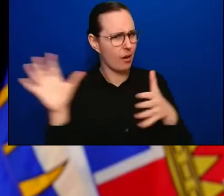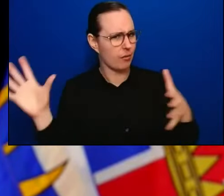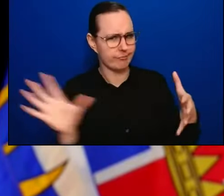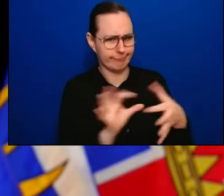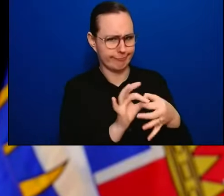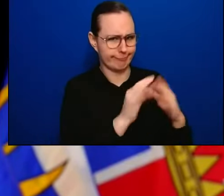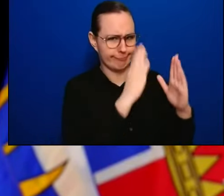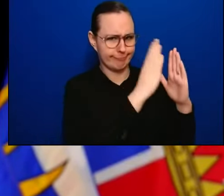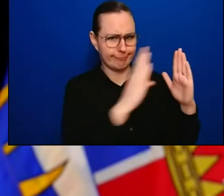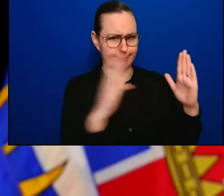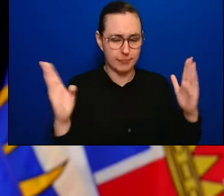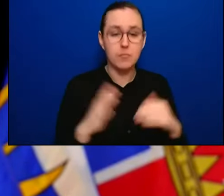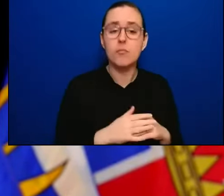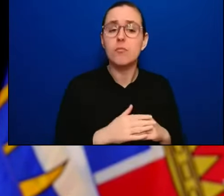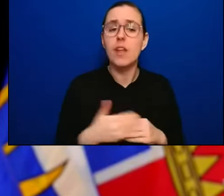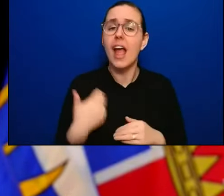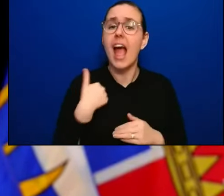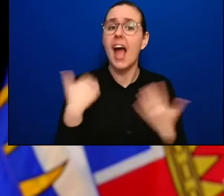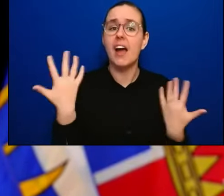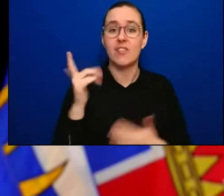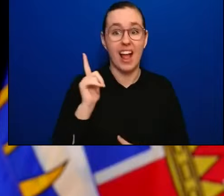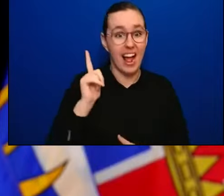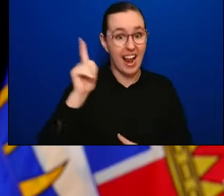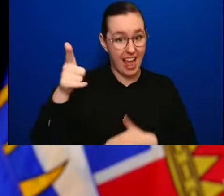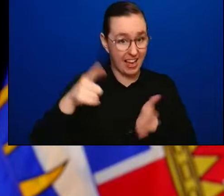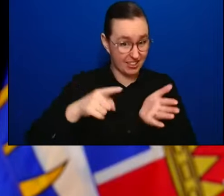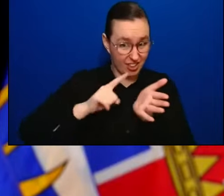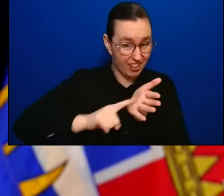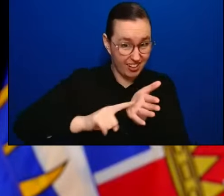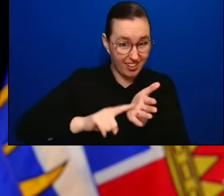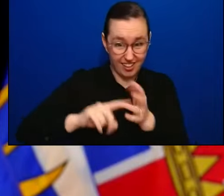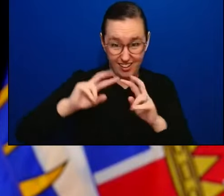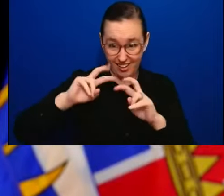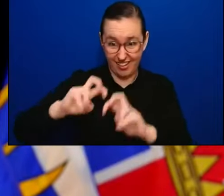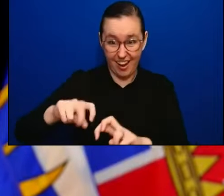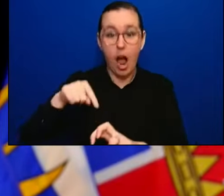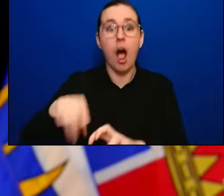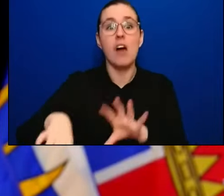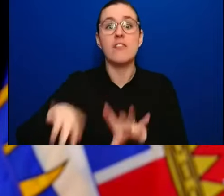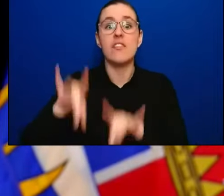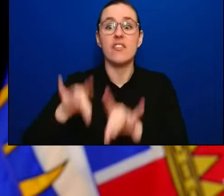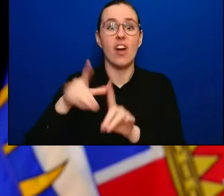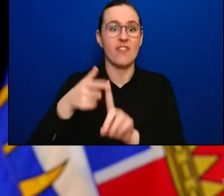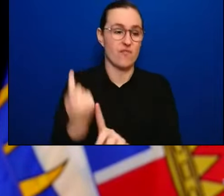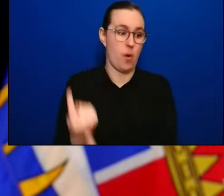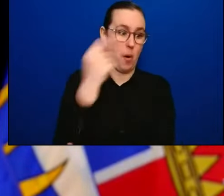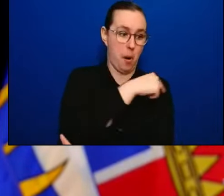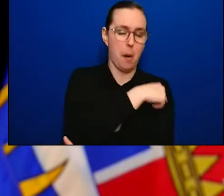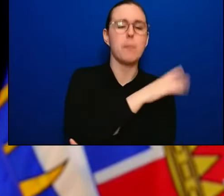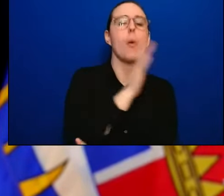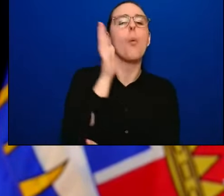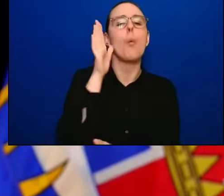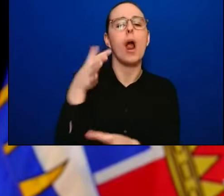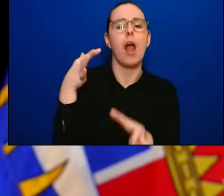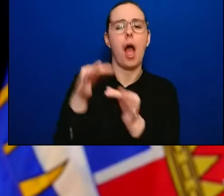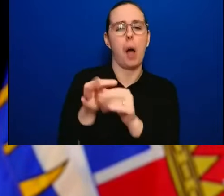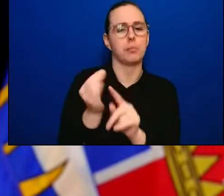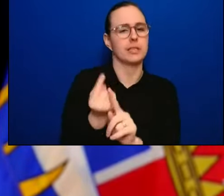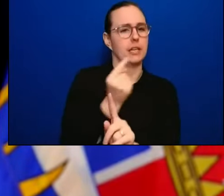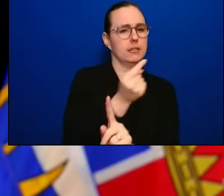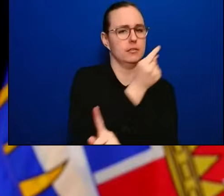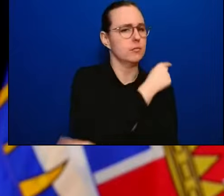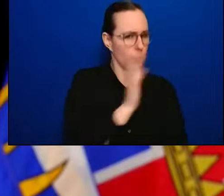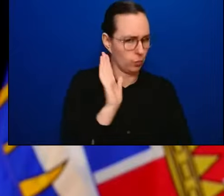of numbers as the data is refreshed over time. But it will be automated. right now when we do that, you